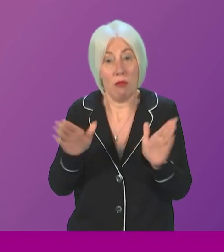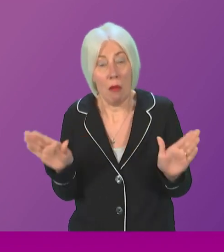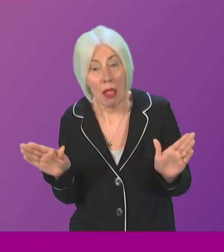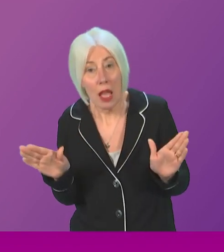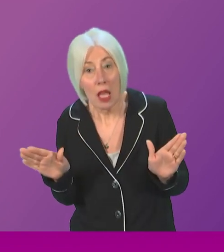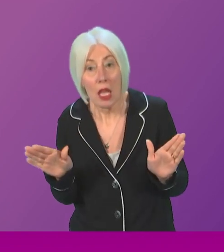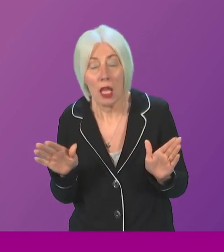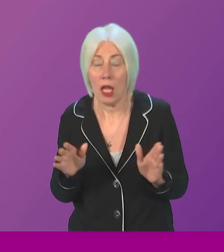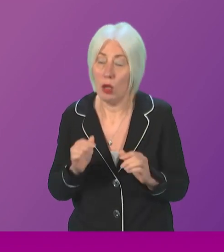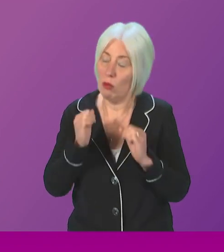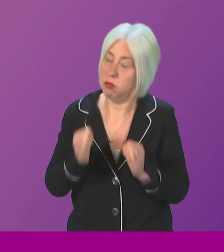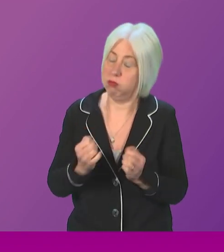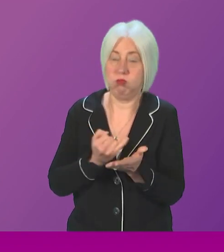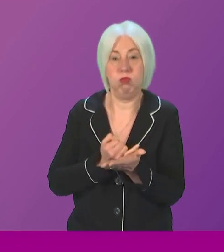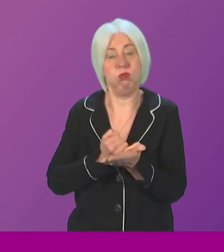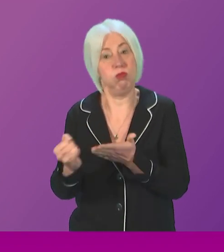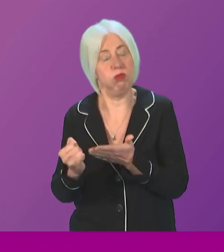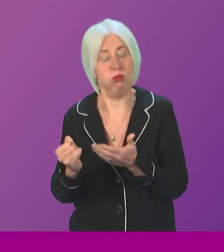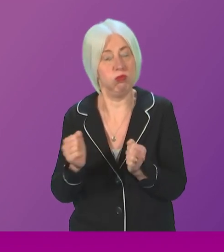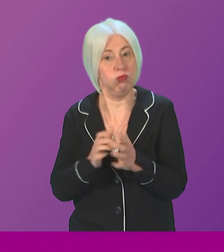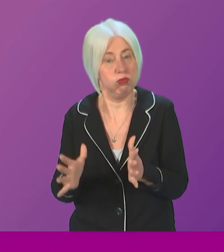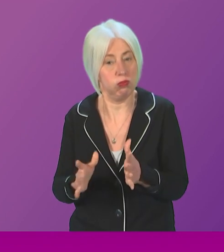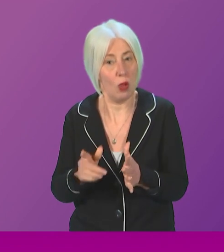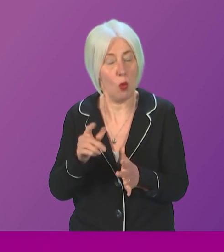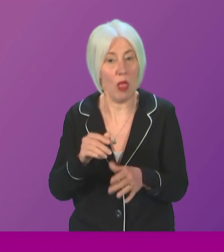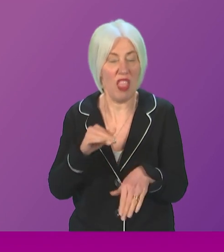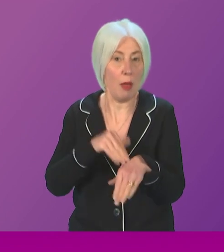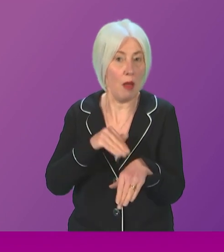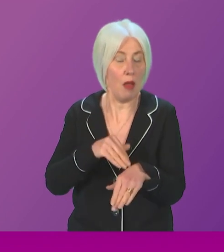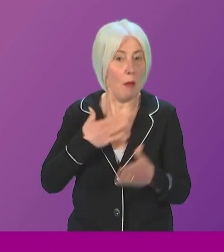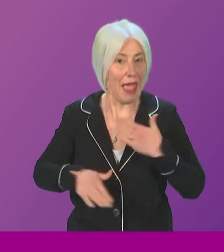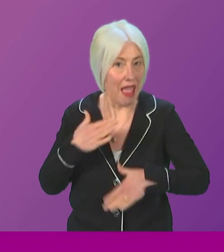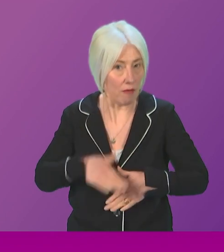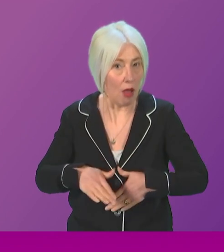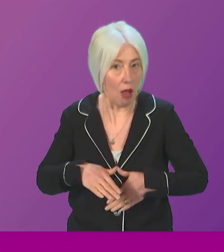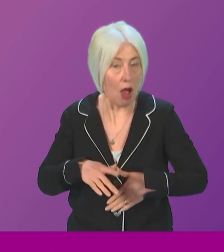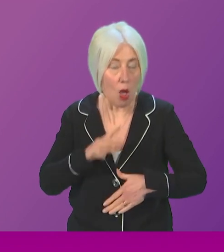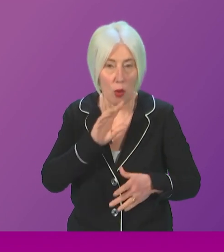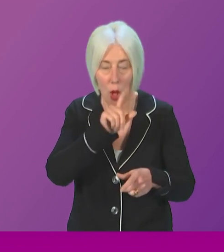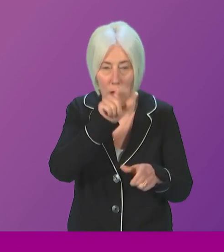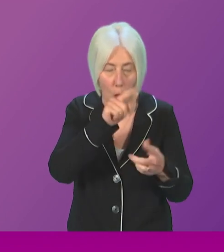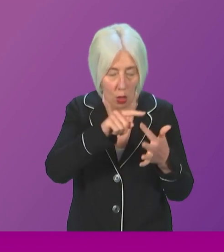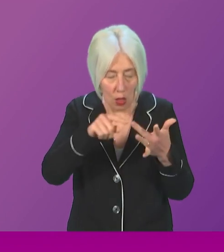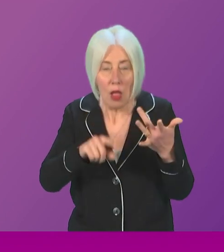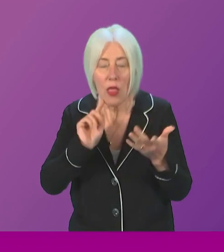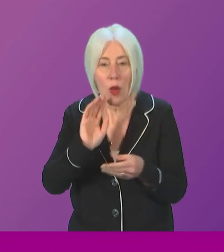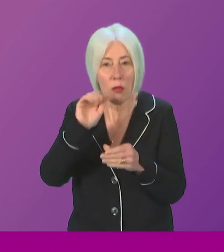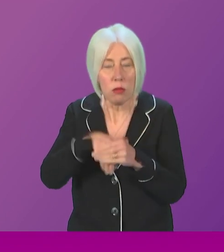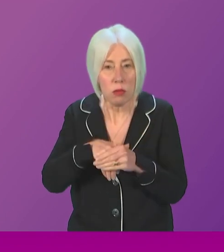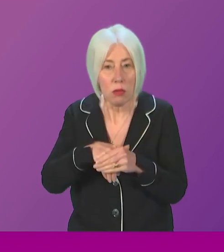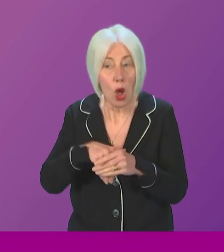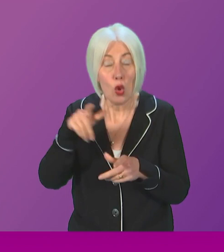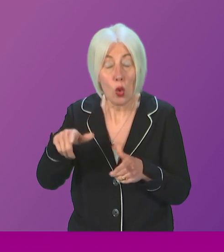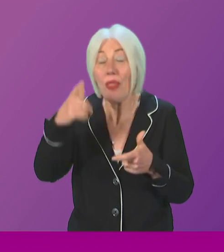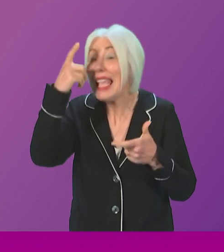strong disapproval of offending behaviour should also be taken into account. So the courts can still, even with this guideline in place, impose